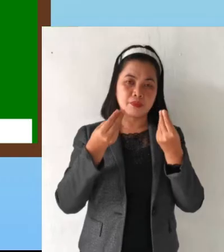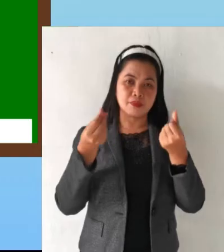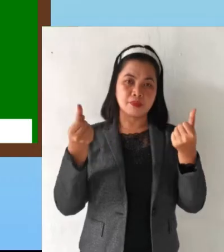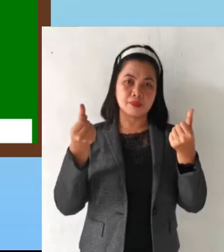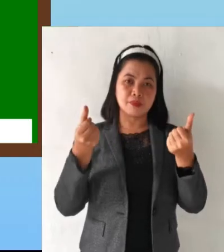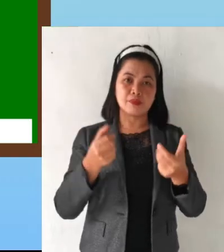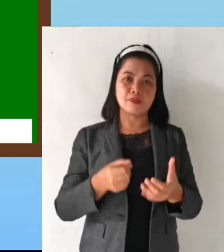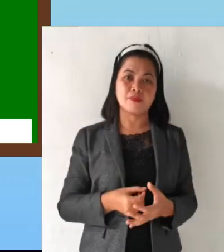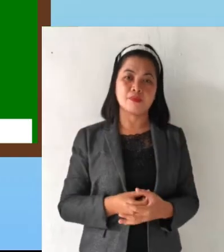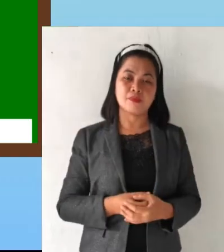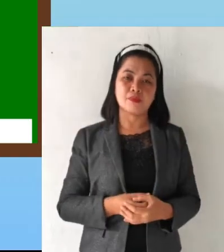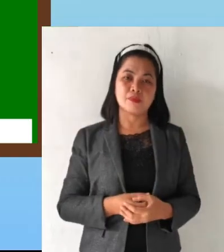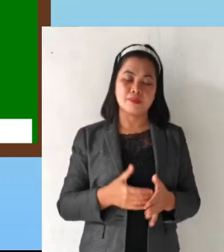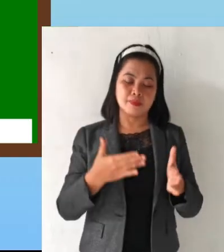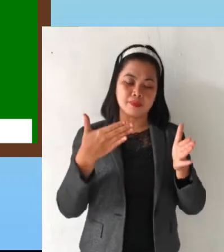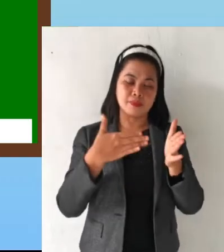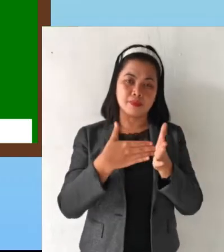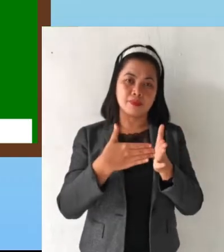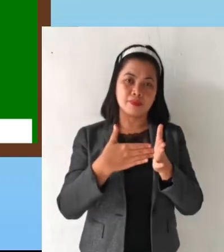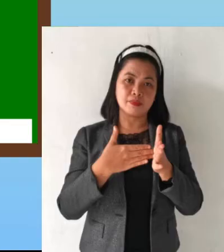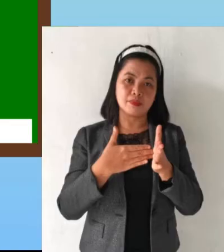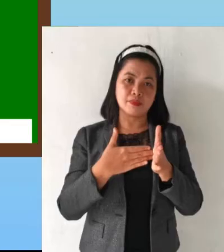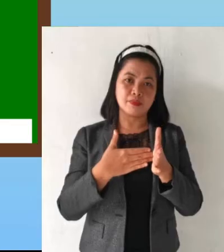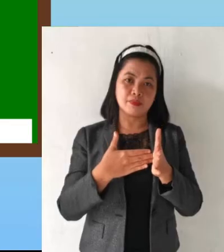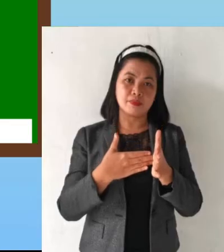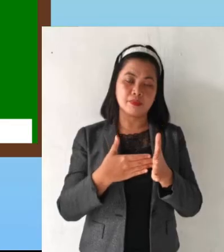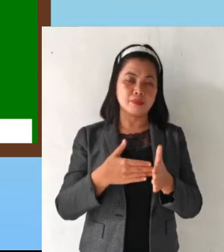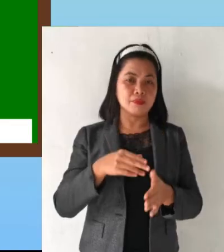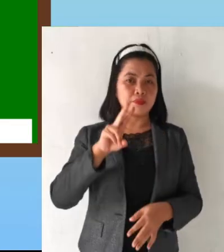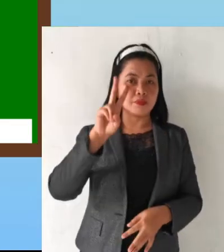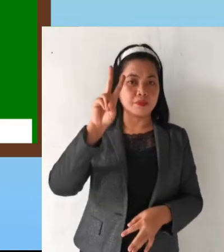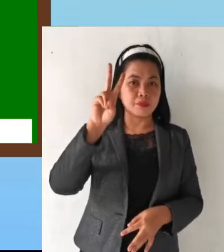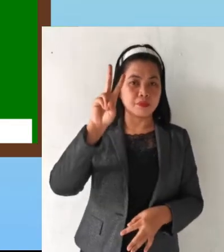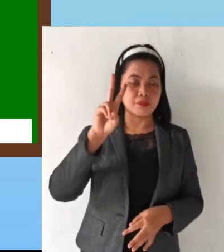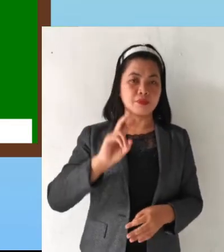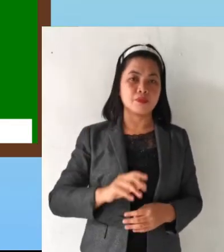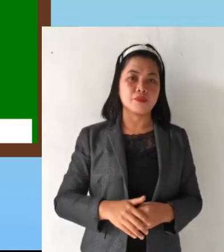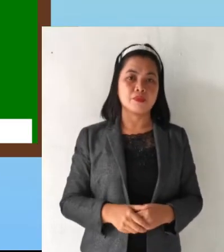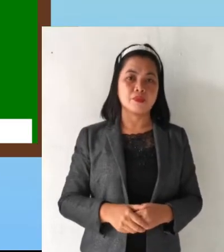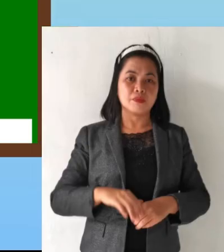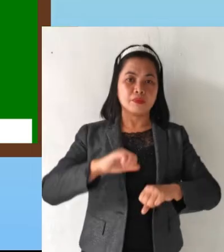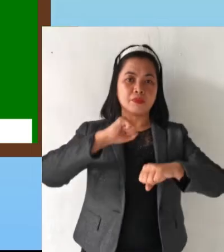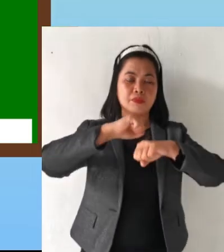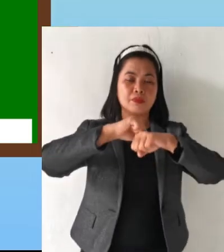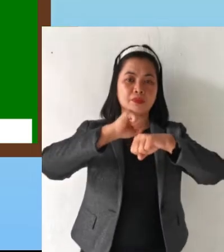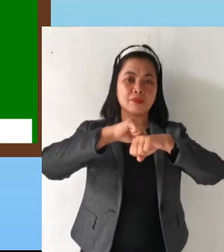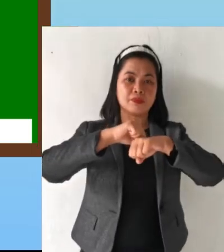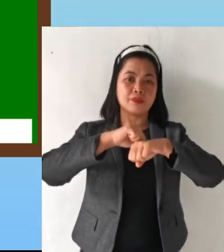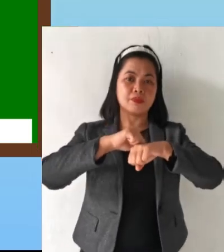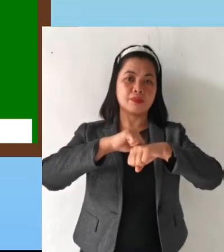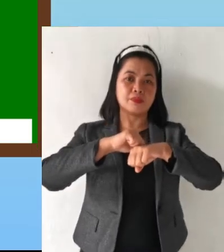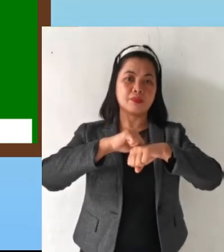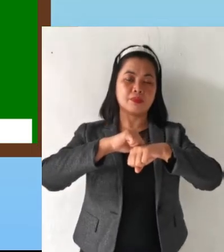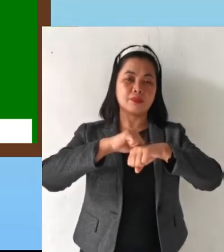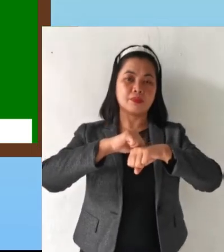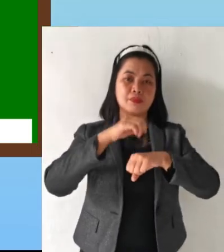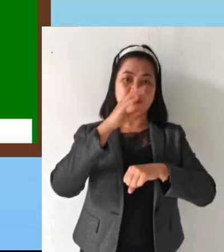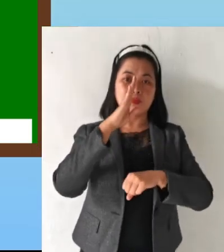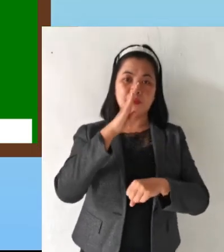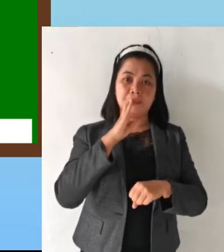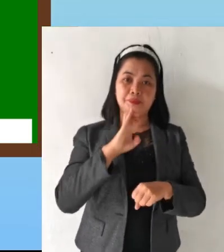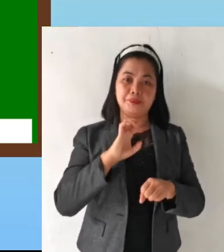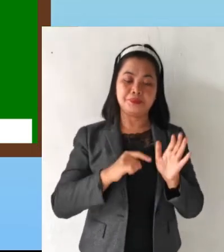Again Number 2 A solid can be